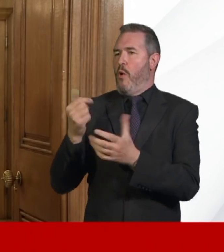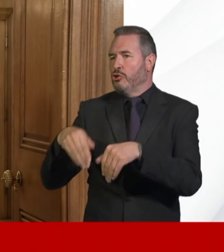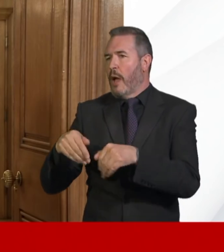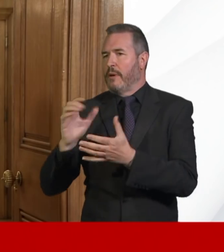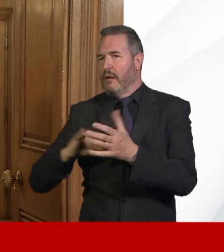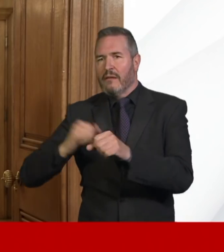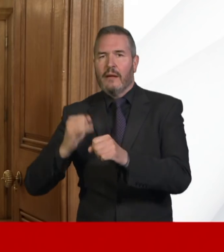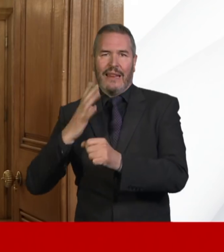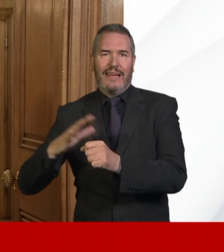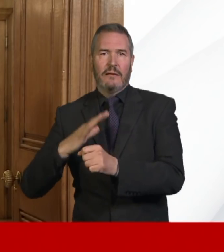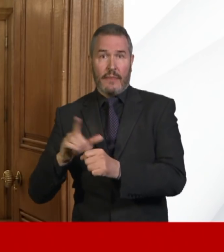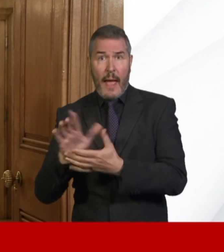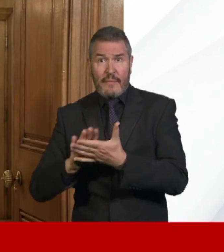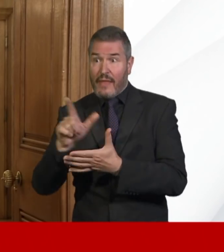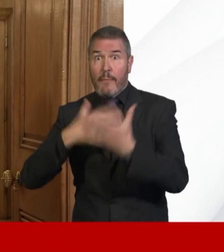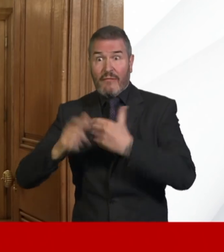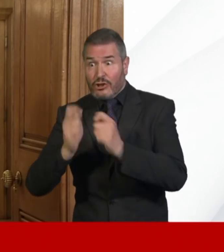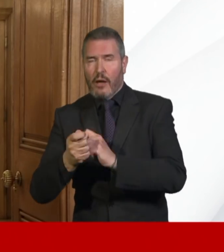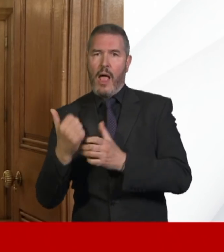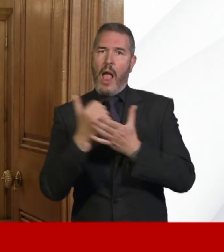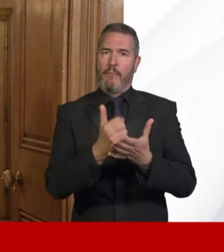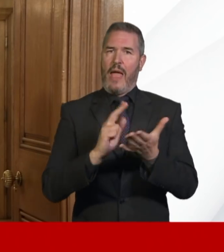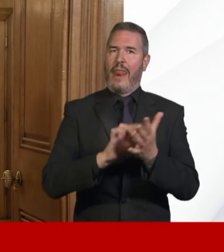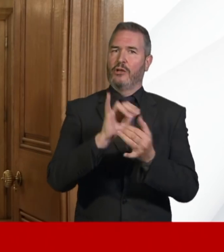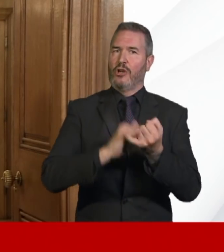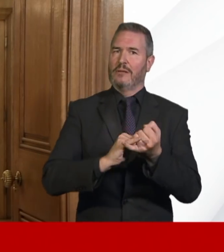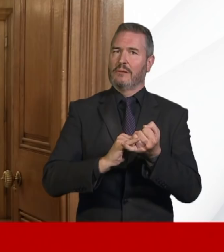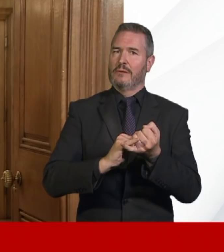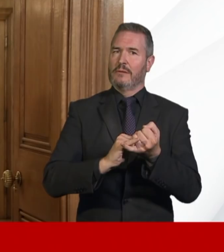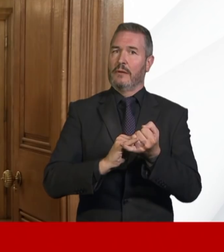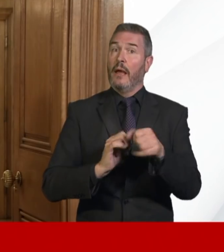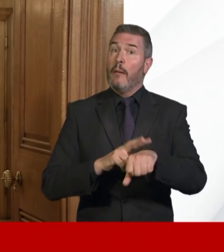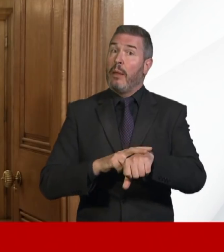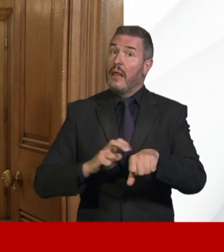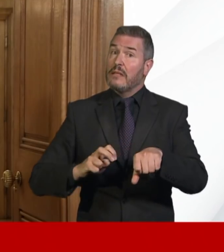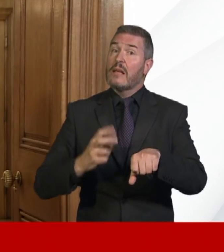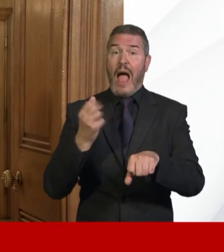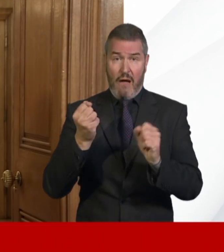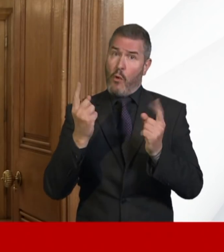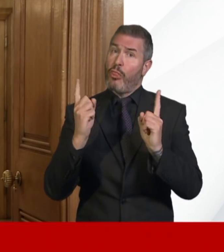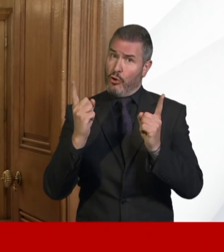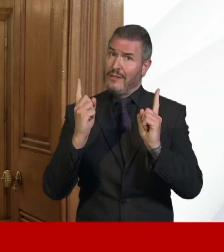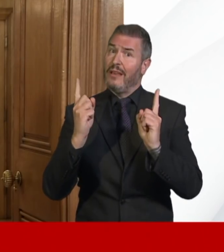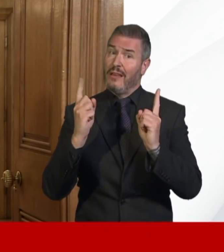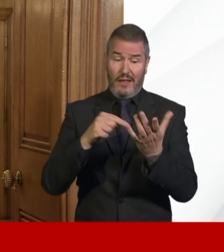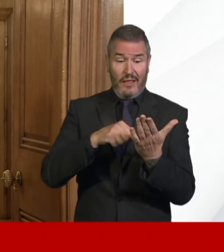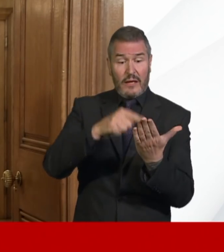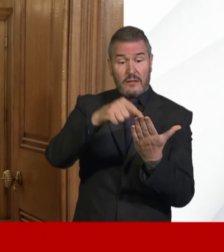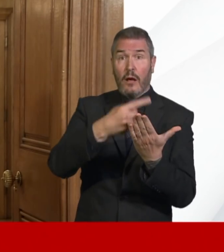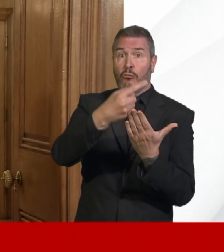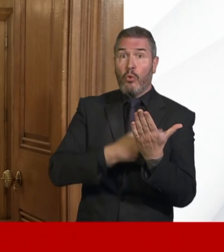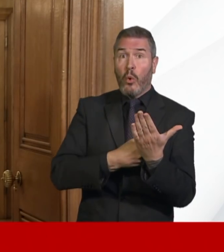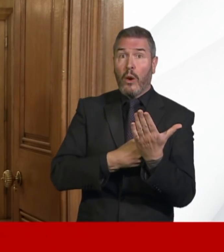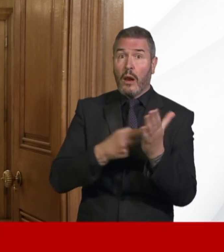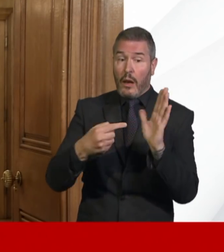save lives as a result. Police forces have powers. They are able to enforce these measures. They